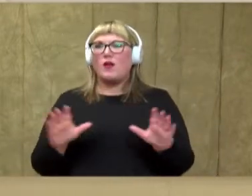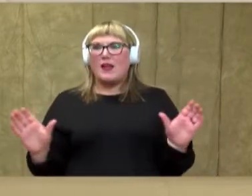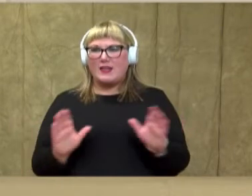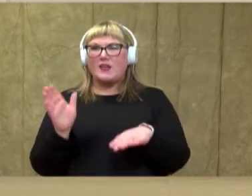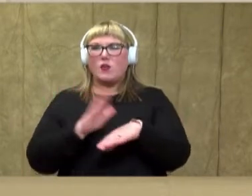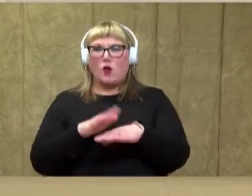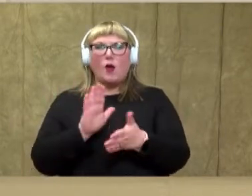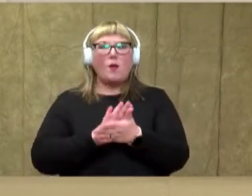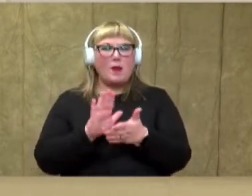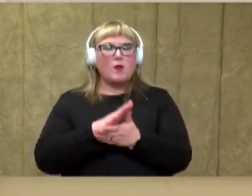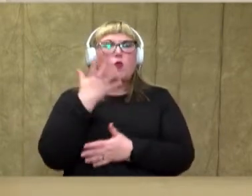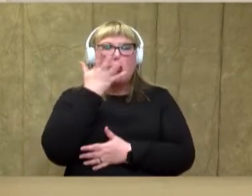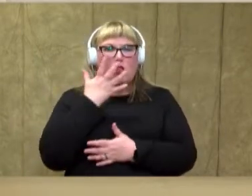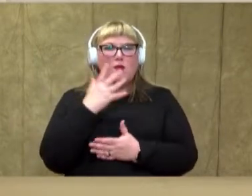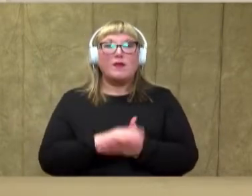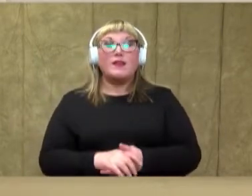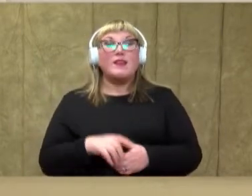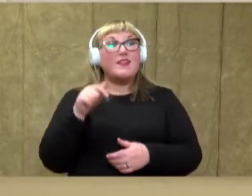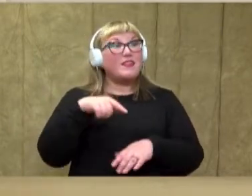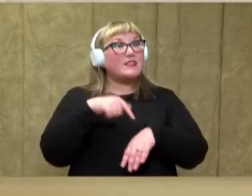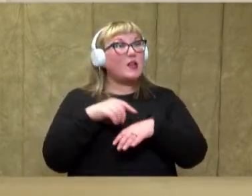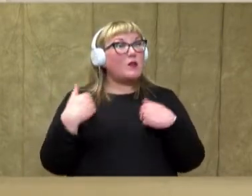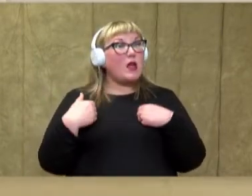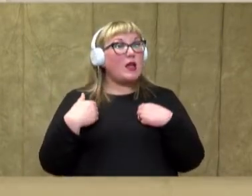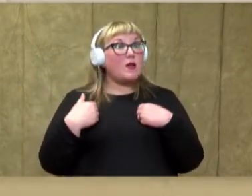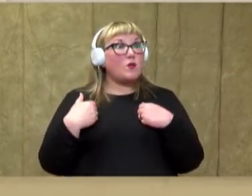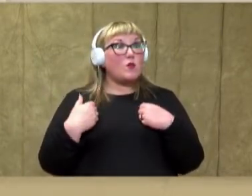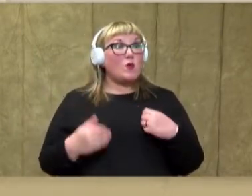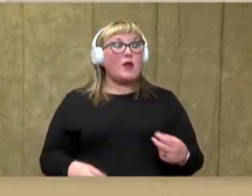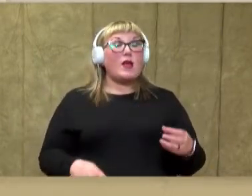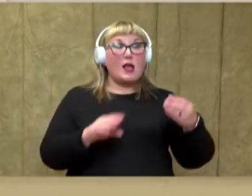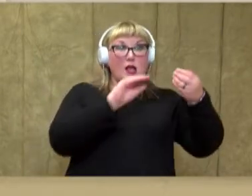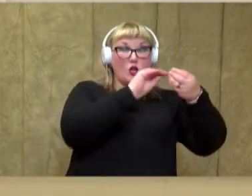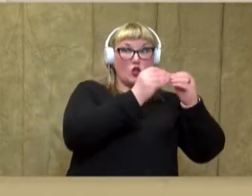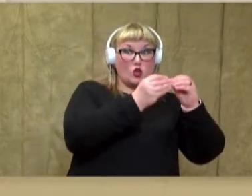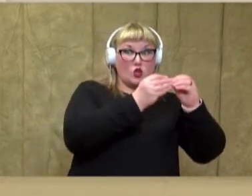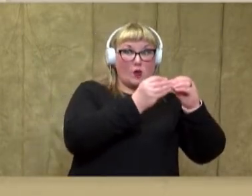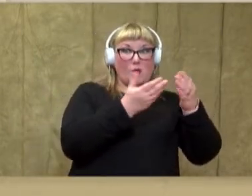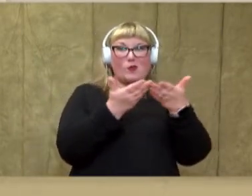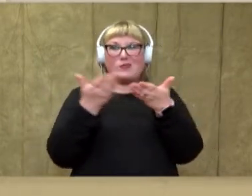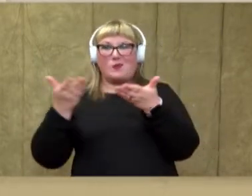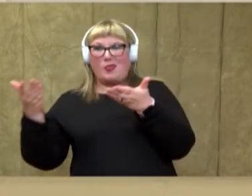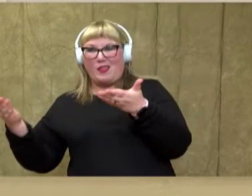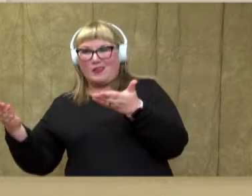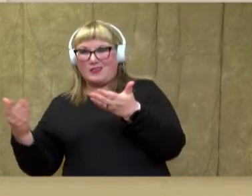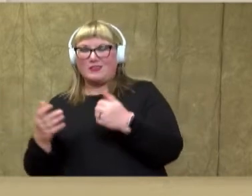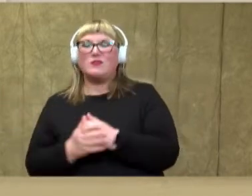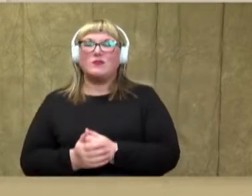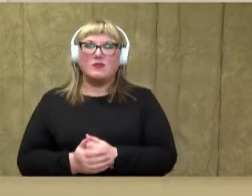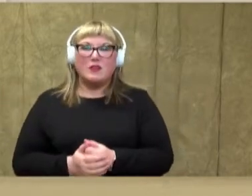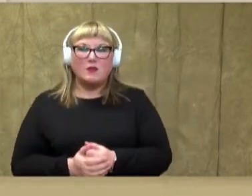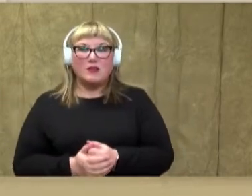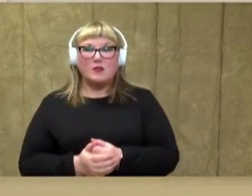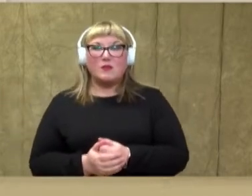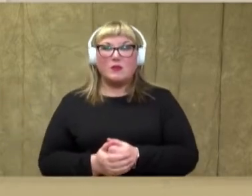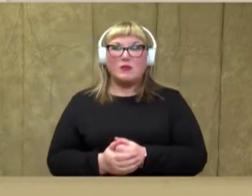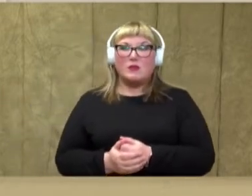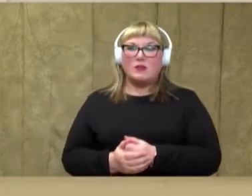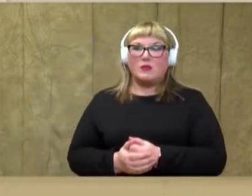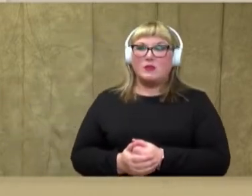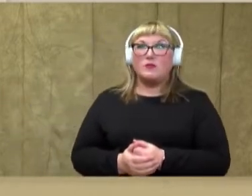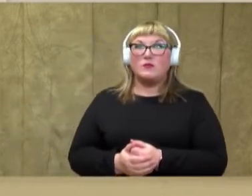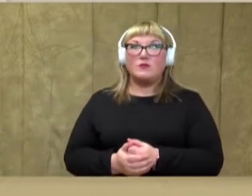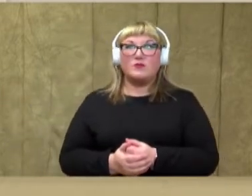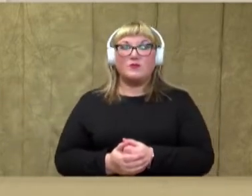This time, we have an addition sentence using a number and some objects. So let's count on from that number